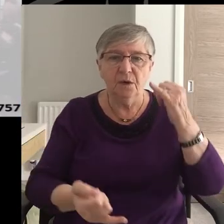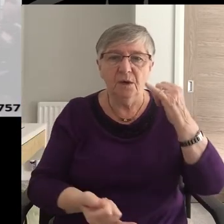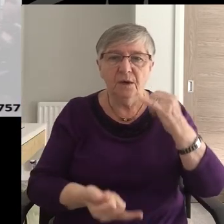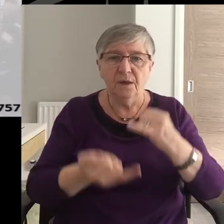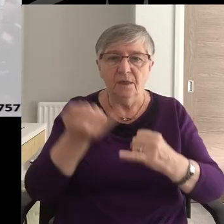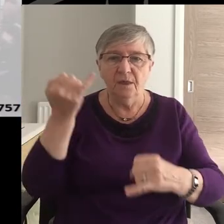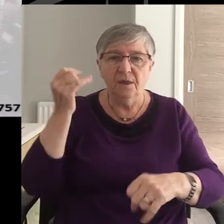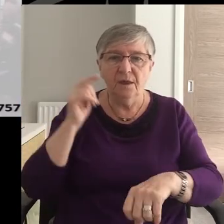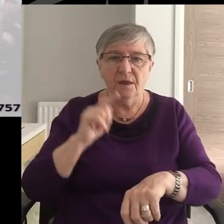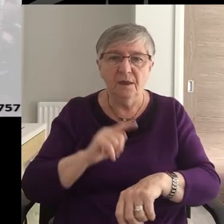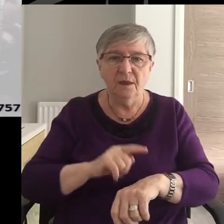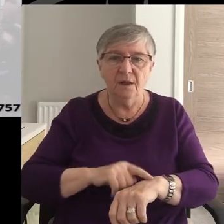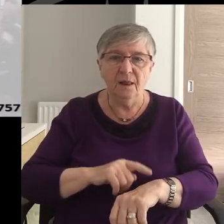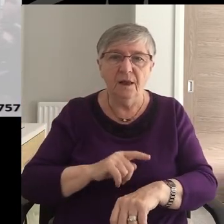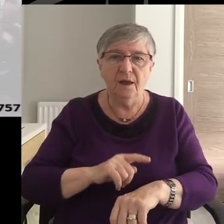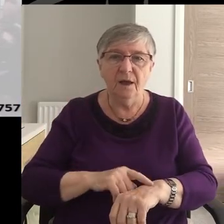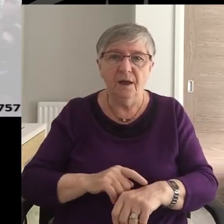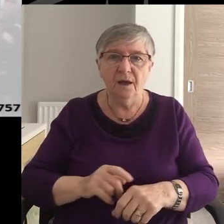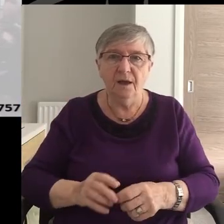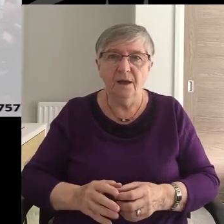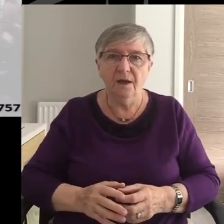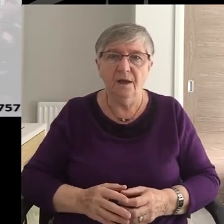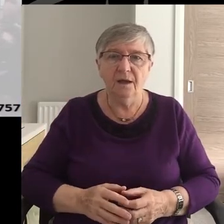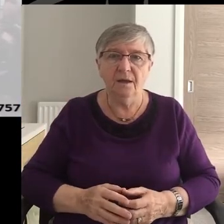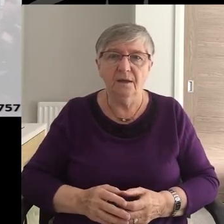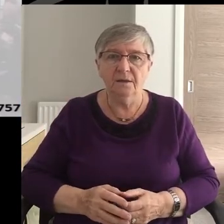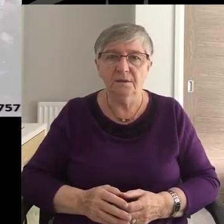the light